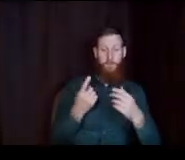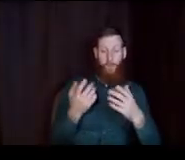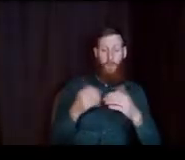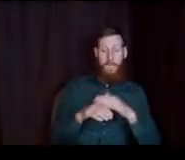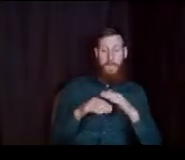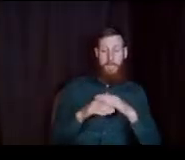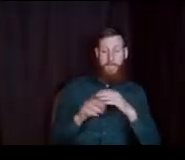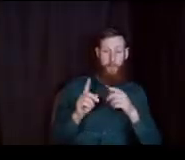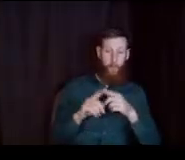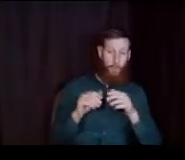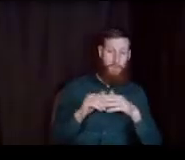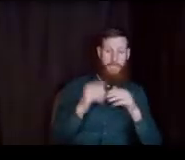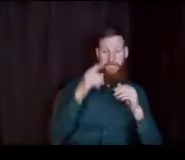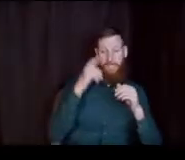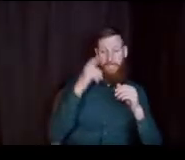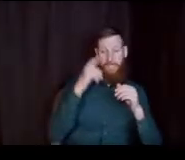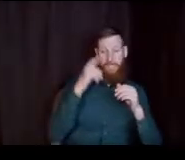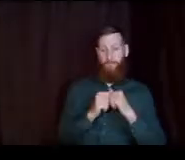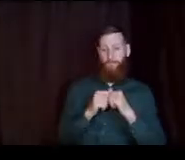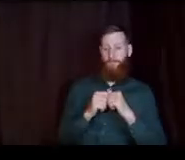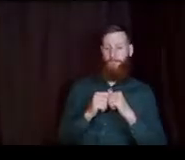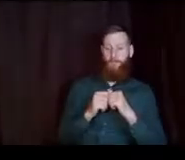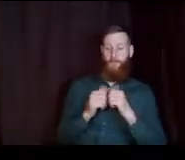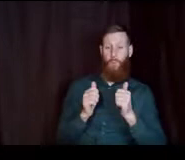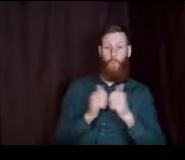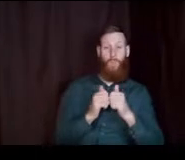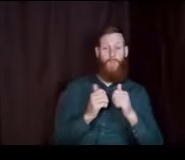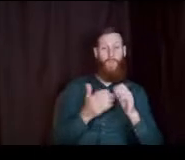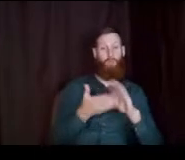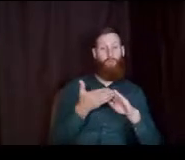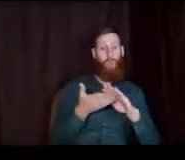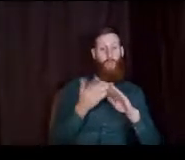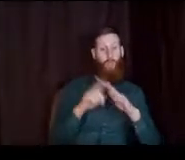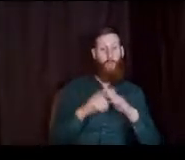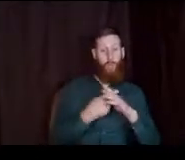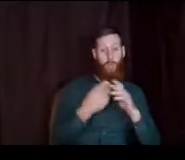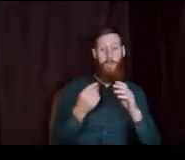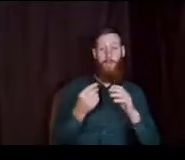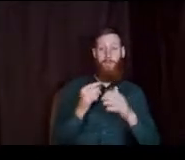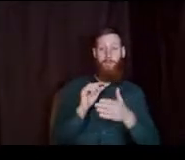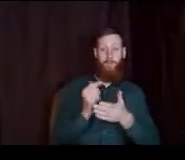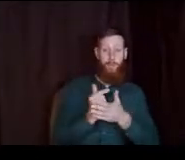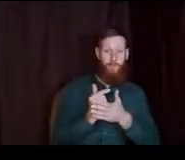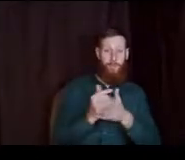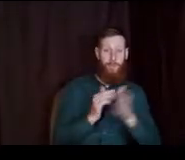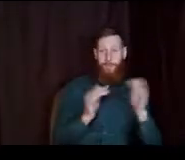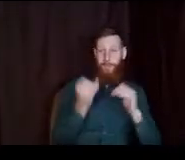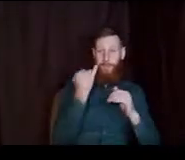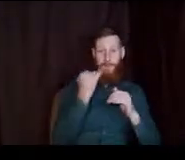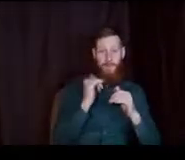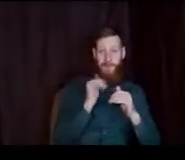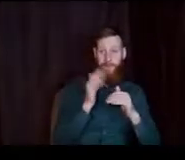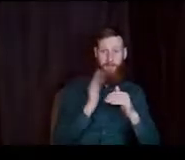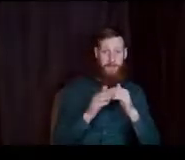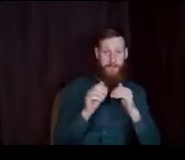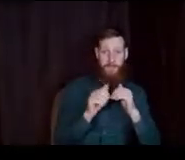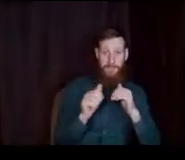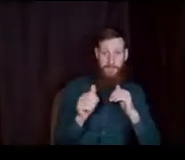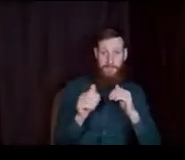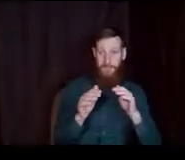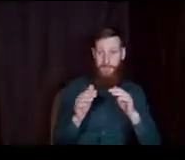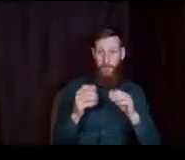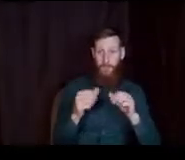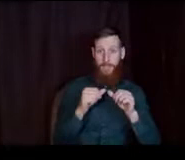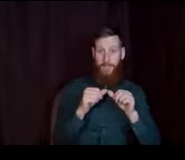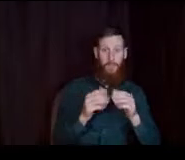summer, especially with Running Start and graduating if they don't complete their AA and they want to continue on at the community